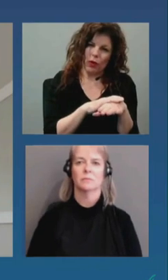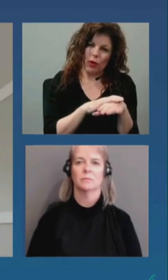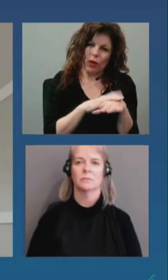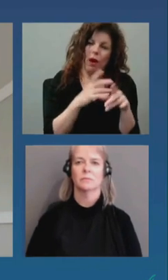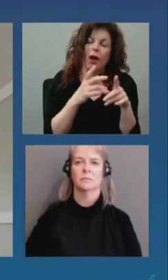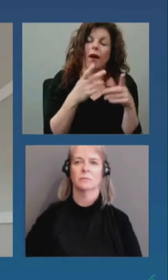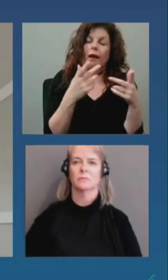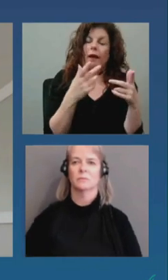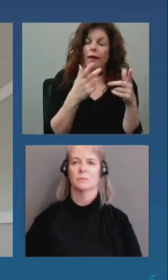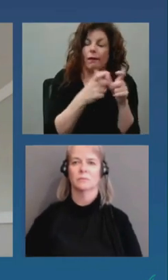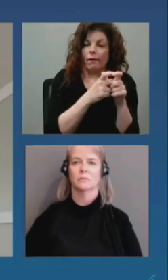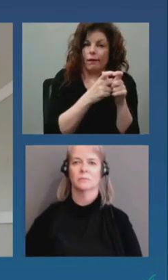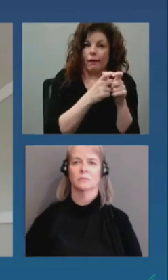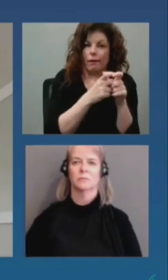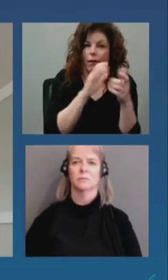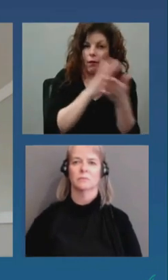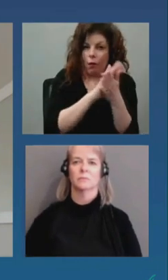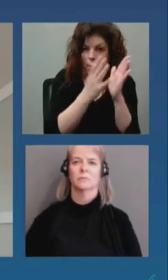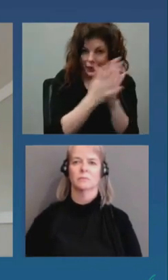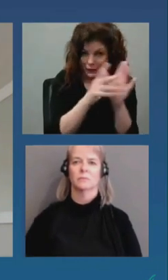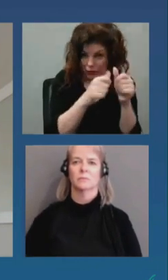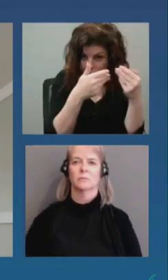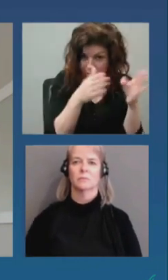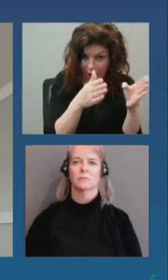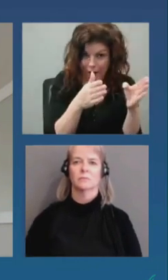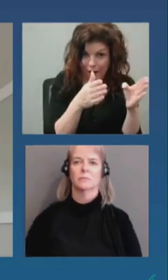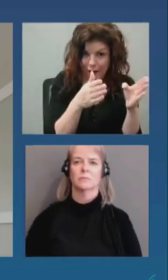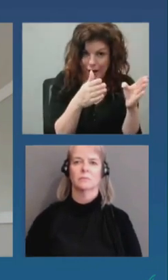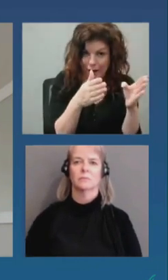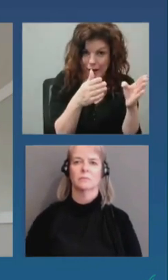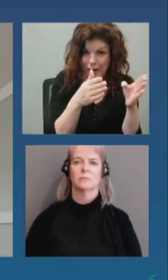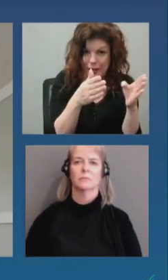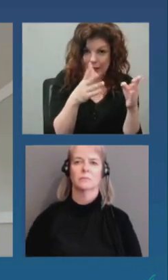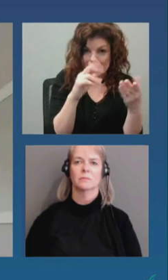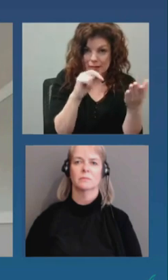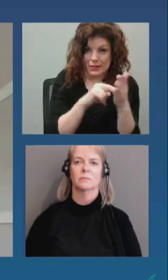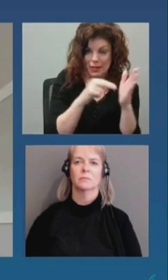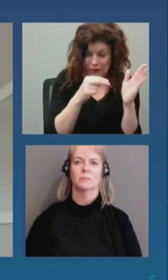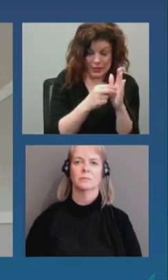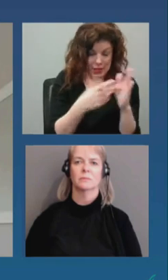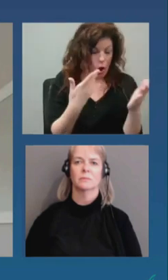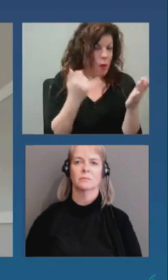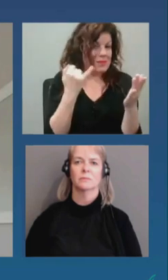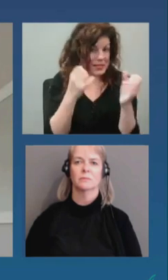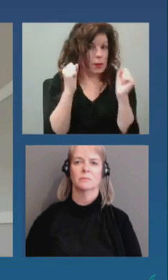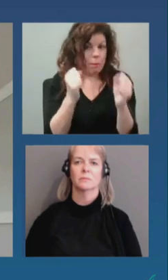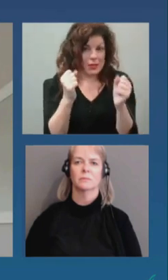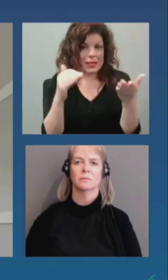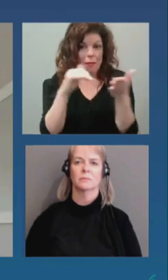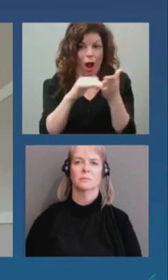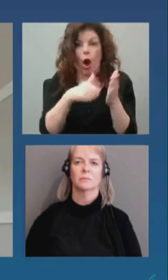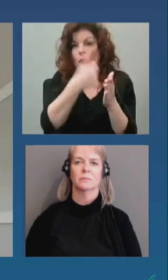et où est-ce qu'il y a l'espace pour réduire les normes des entreprises ouvertes parce